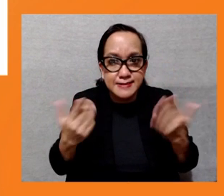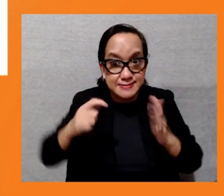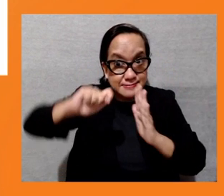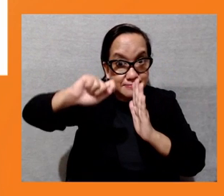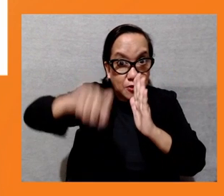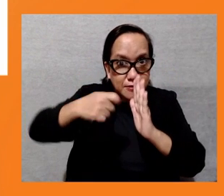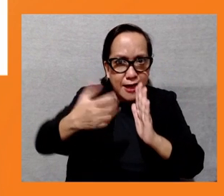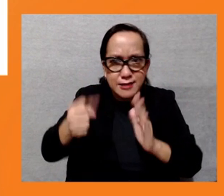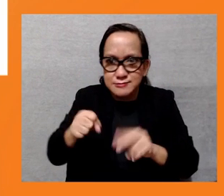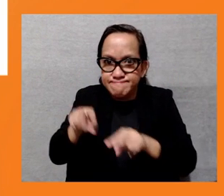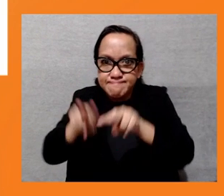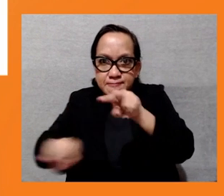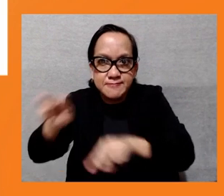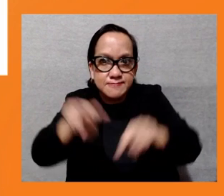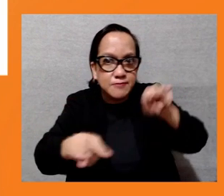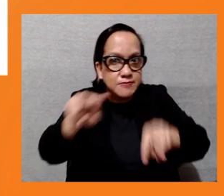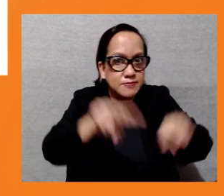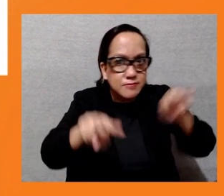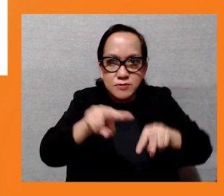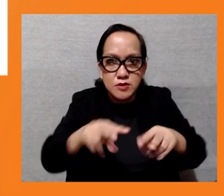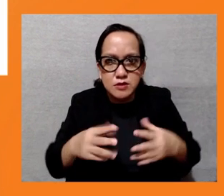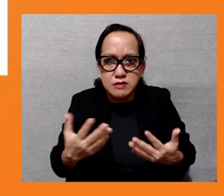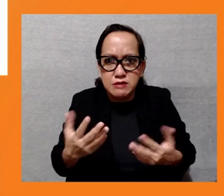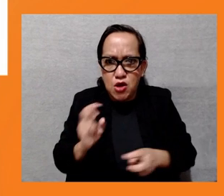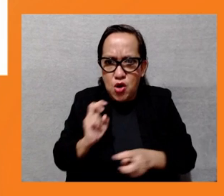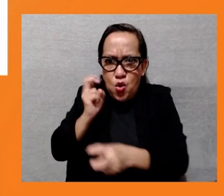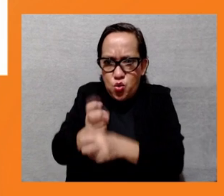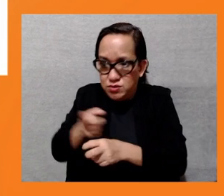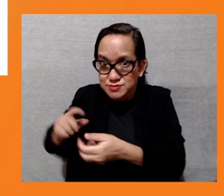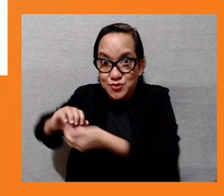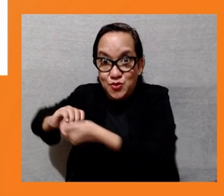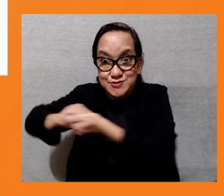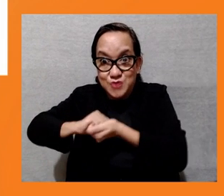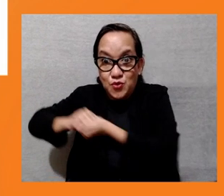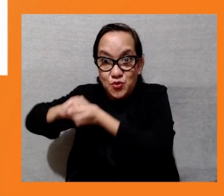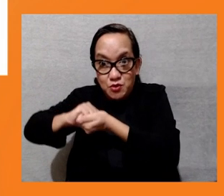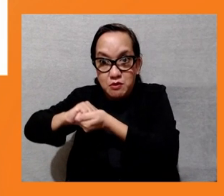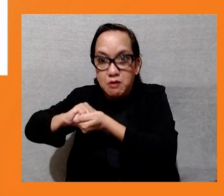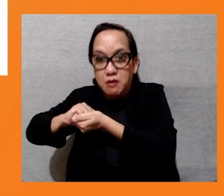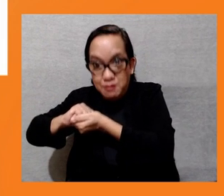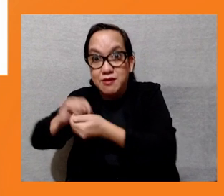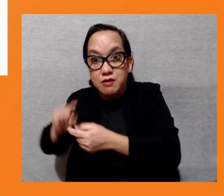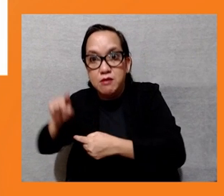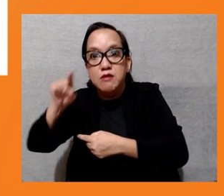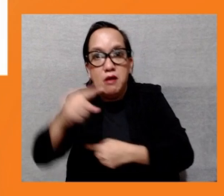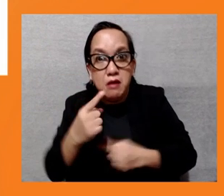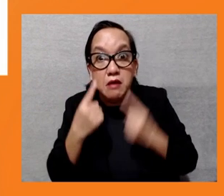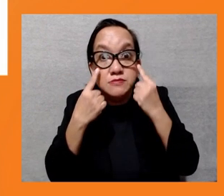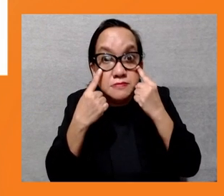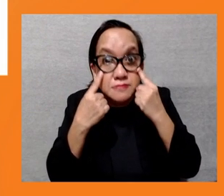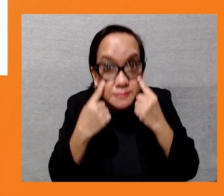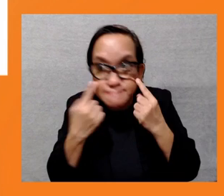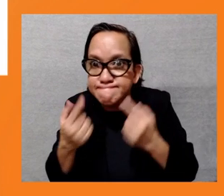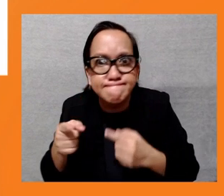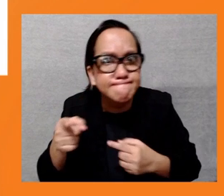society to go to these project construction sites. And especially when some of those contractors